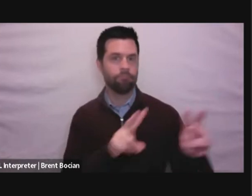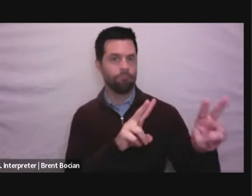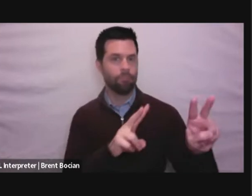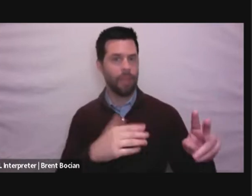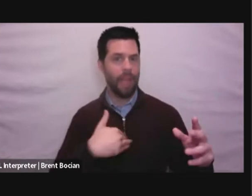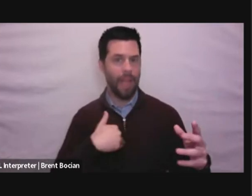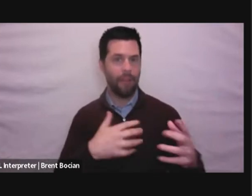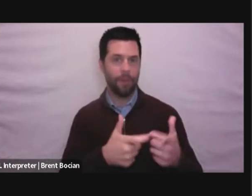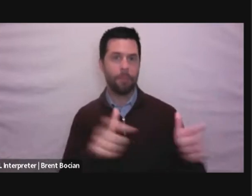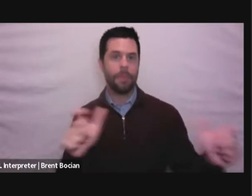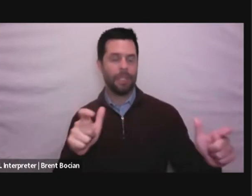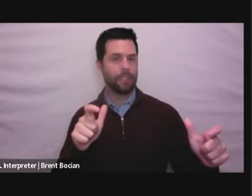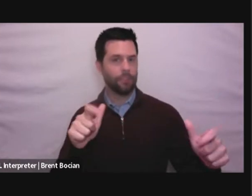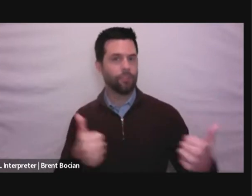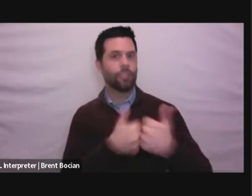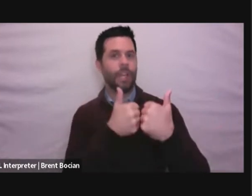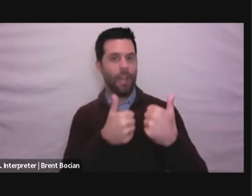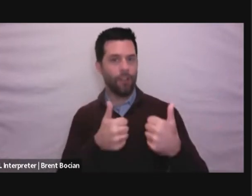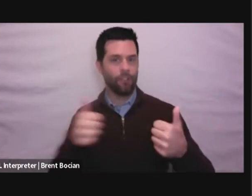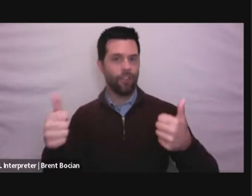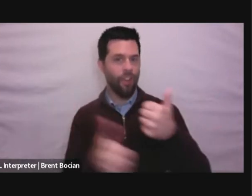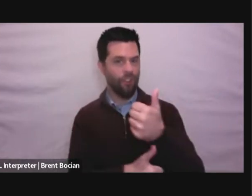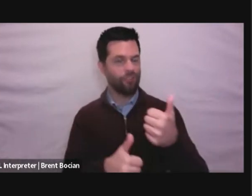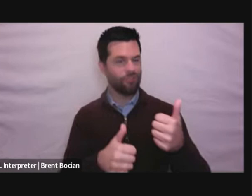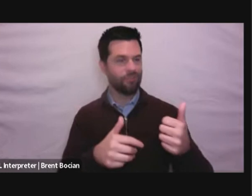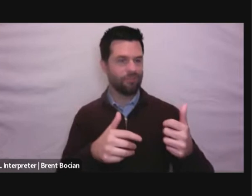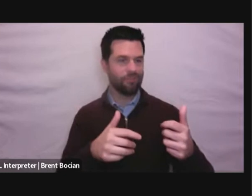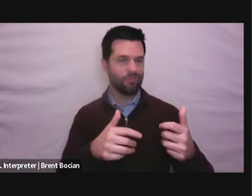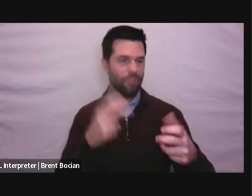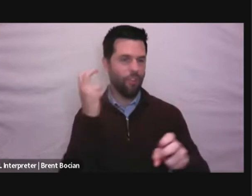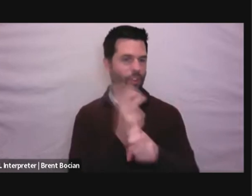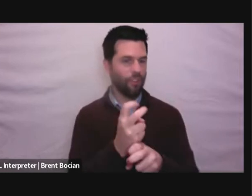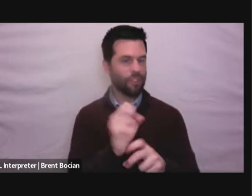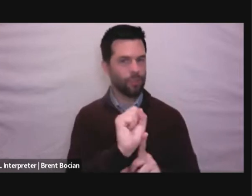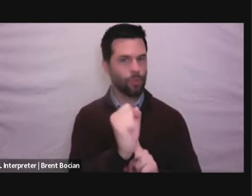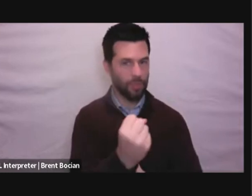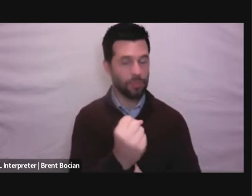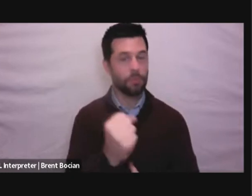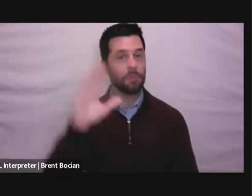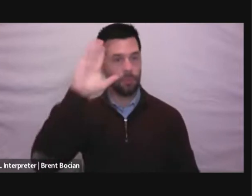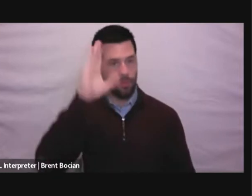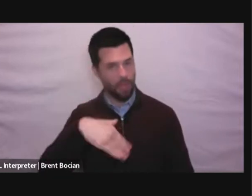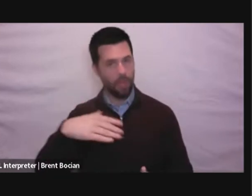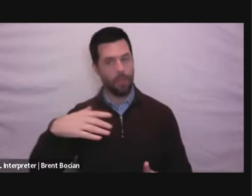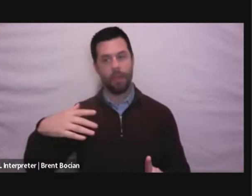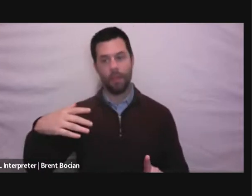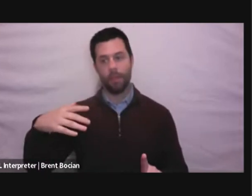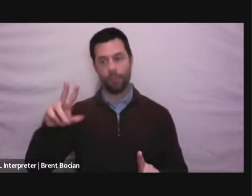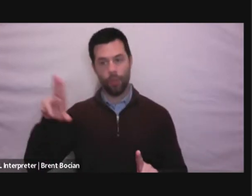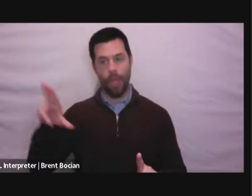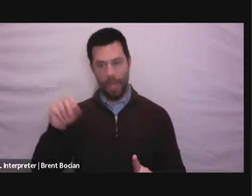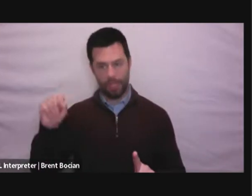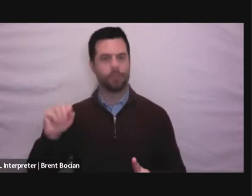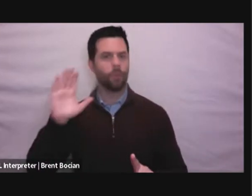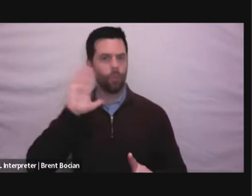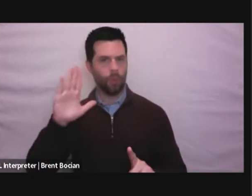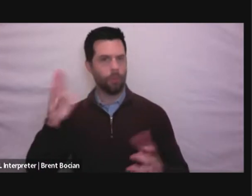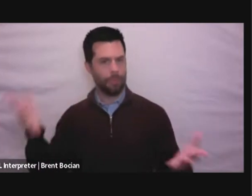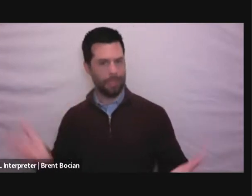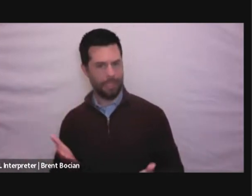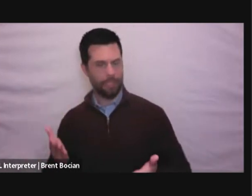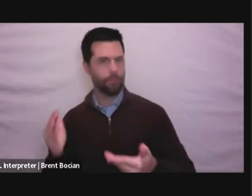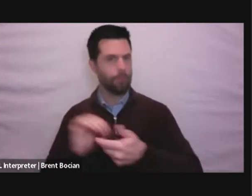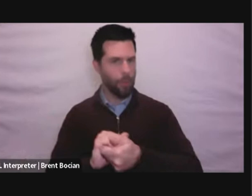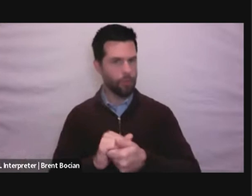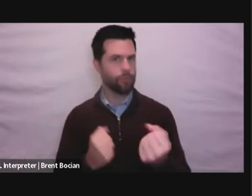challenge under the most difficult circumstances, but know that the United States is and will remain strongly your partner in